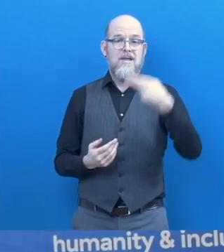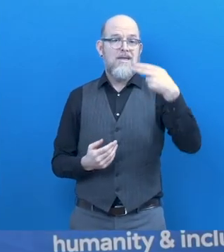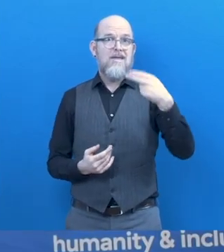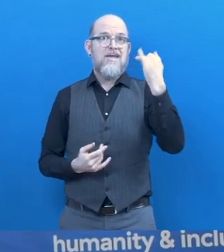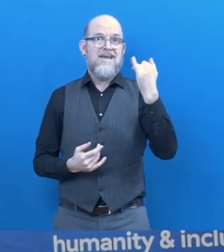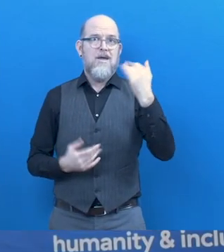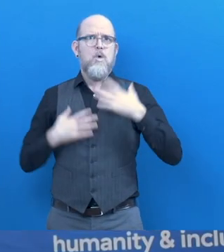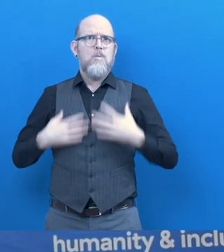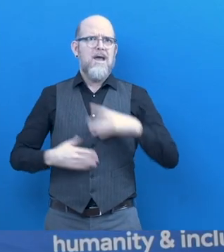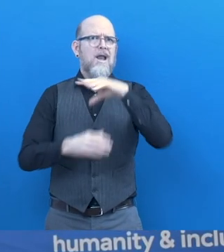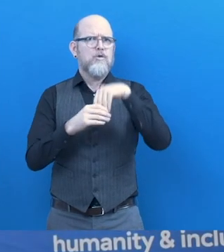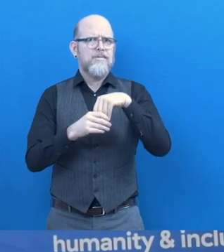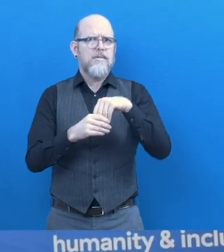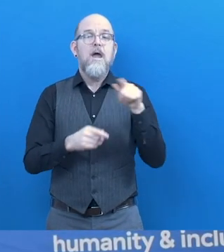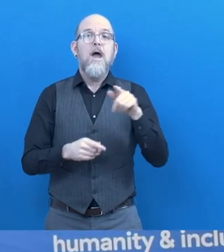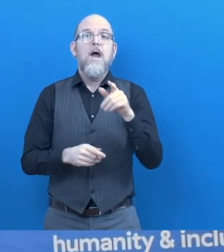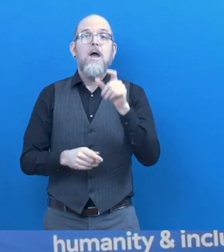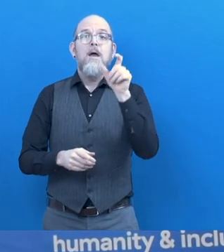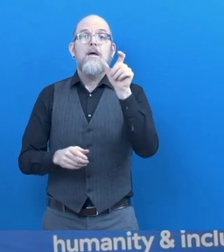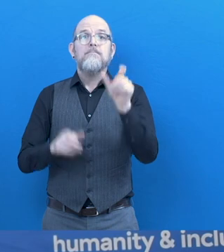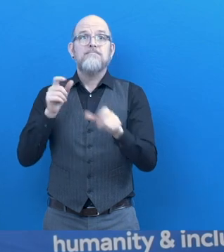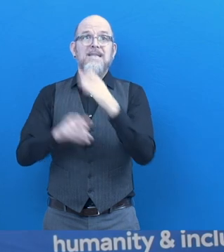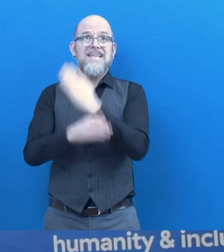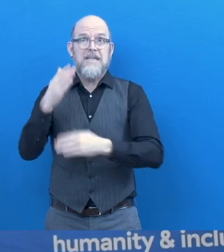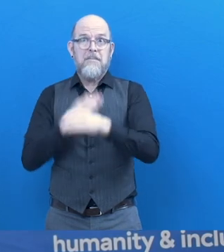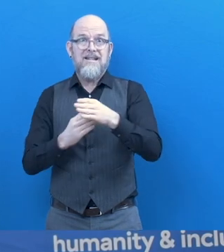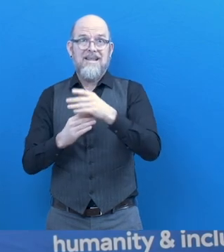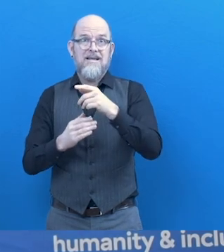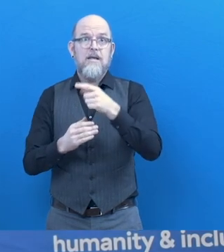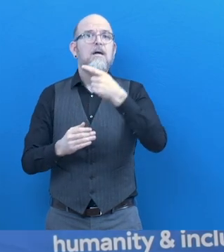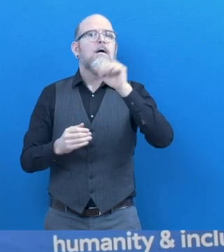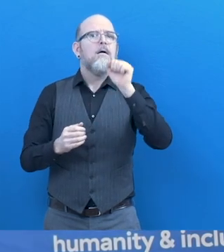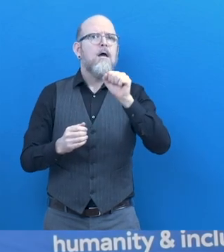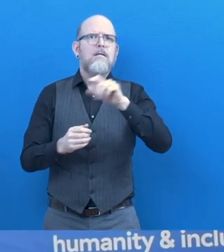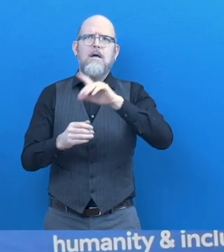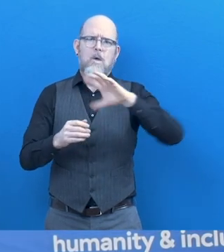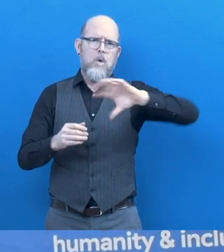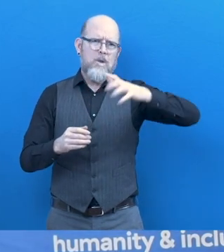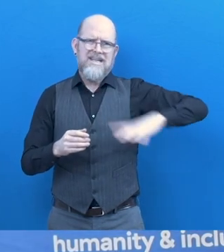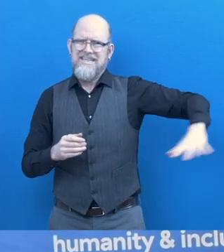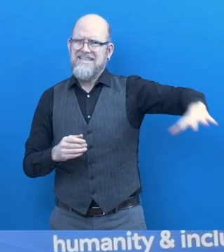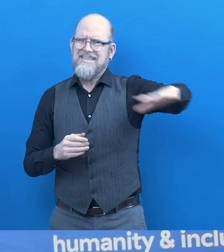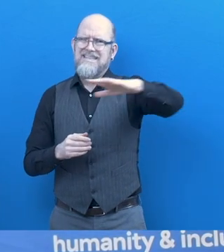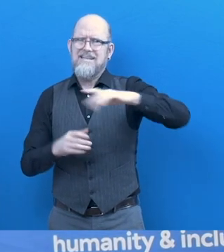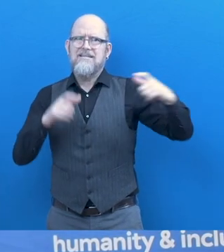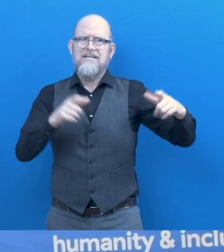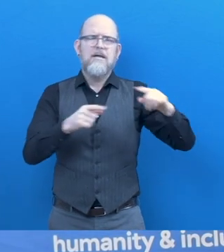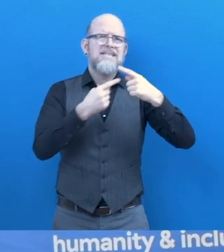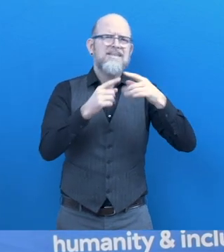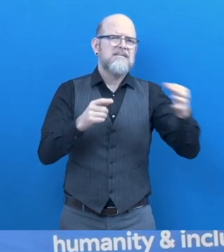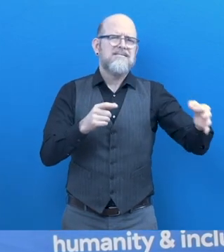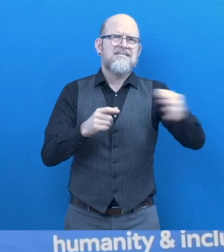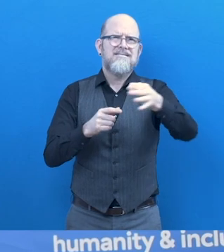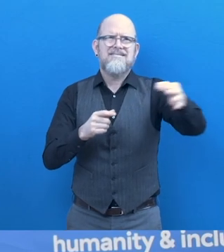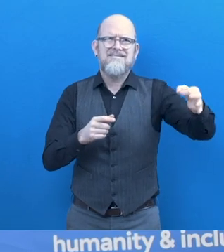.I. with people with disabilities with different projects in all over the country and in different parts. And with this